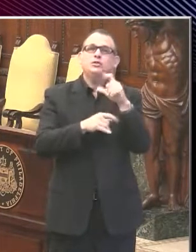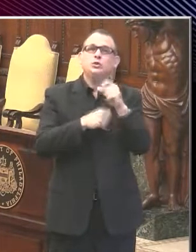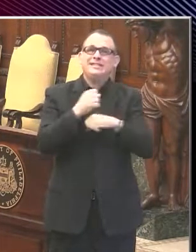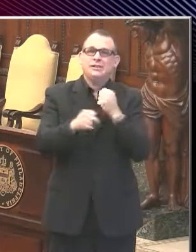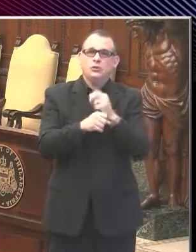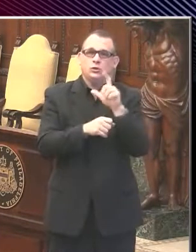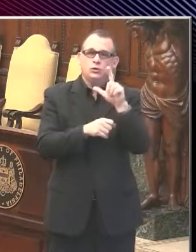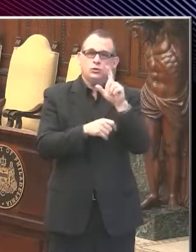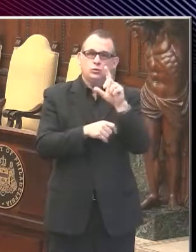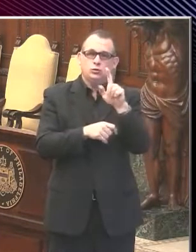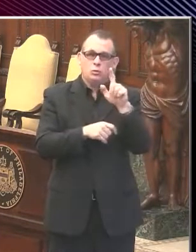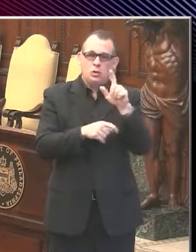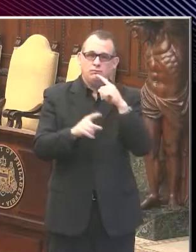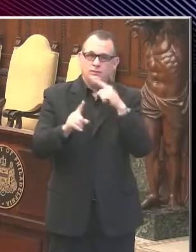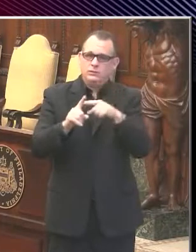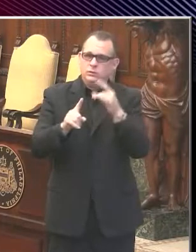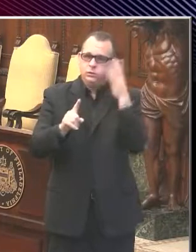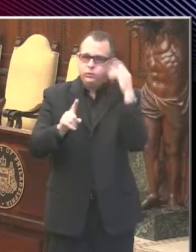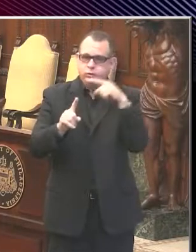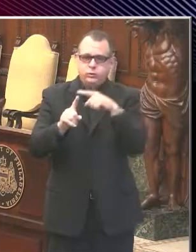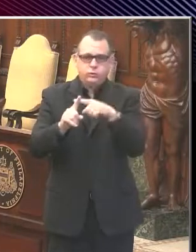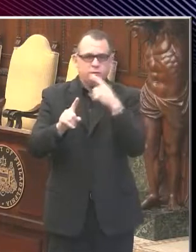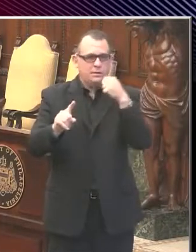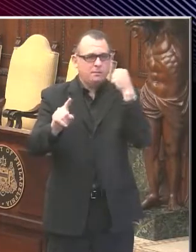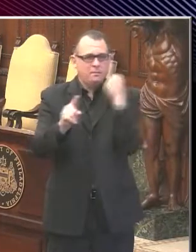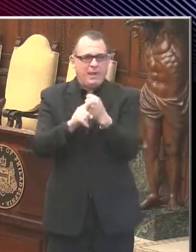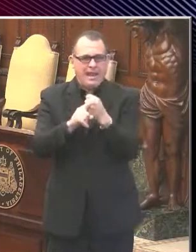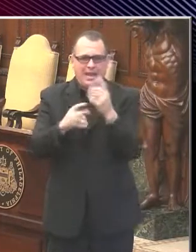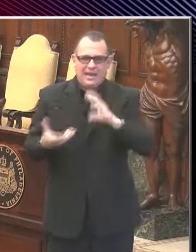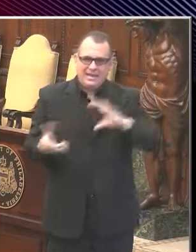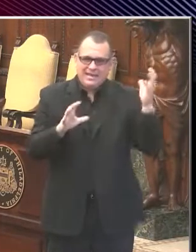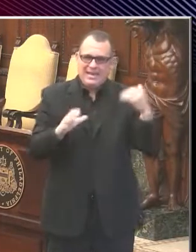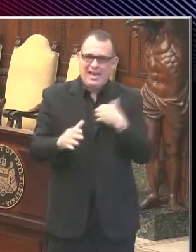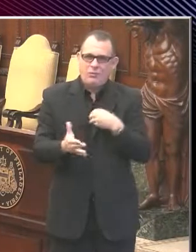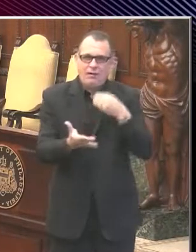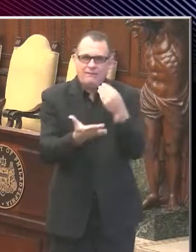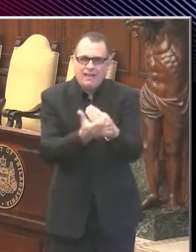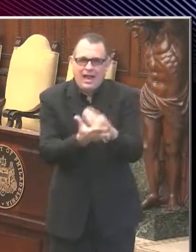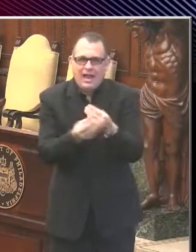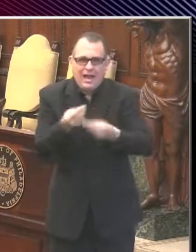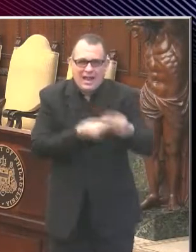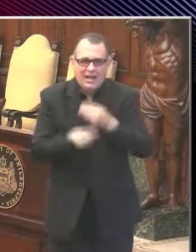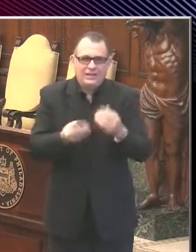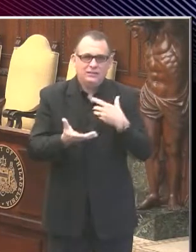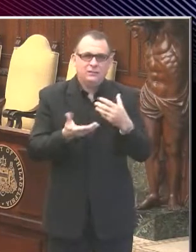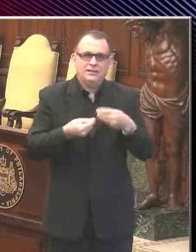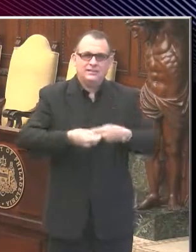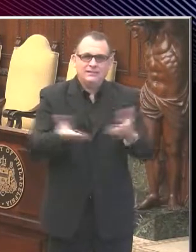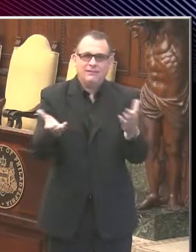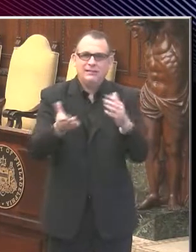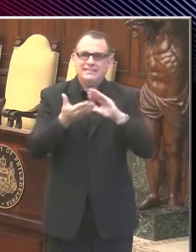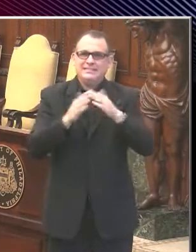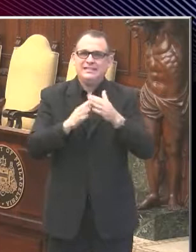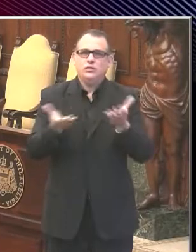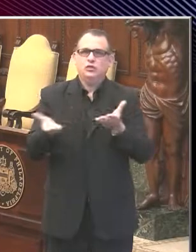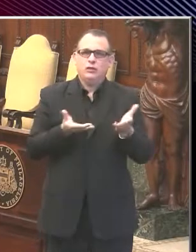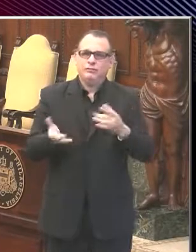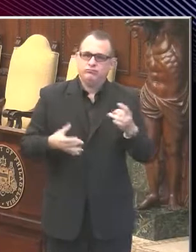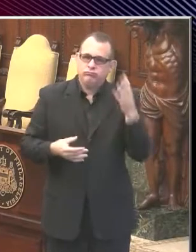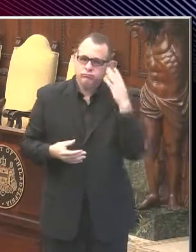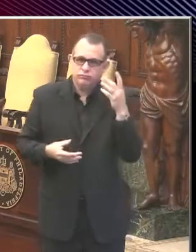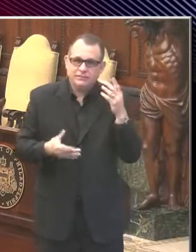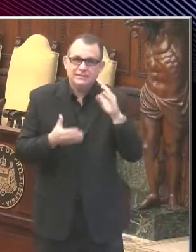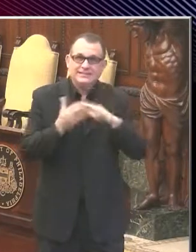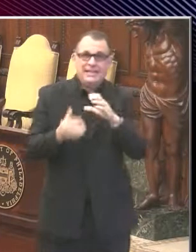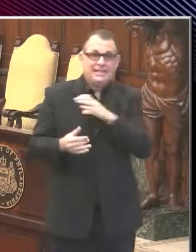reminder of the toll that the crisis has had on our finances and our ability to deliver city services. I again, thank City Council for their partnership throughout the